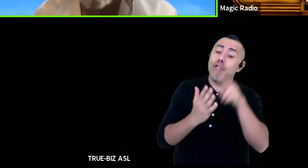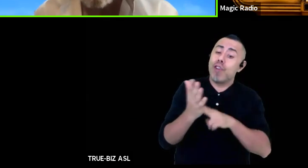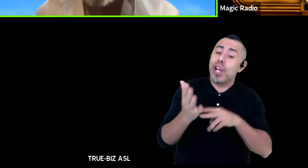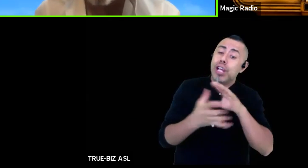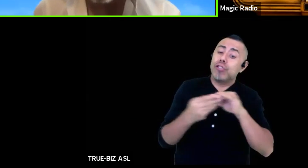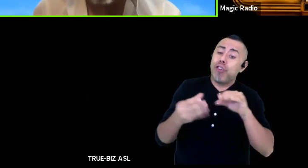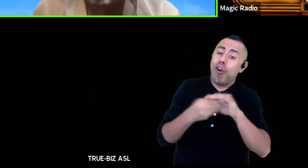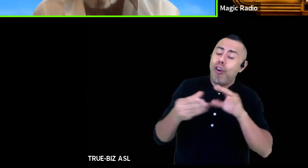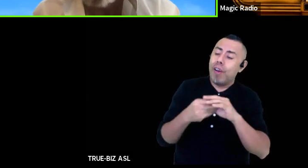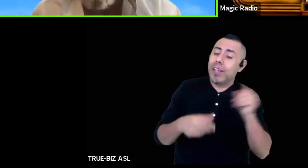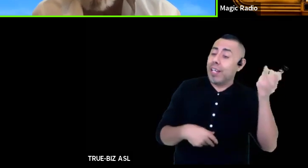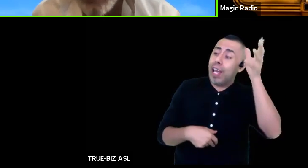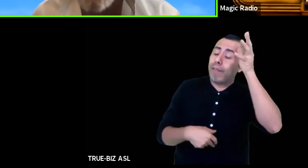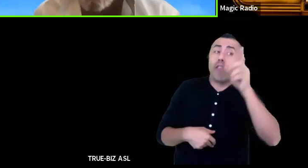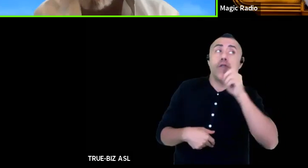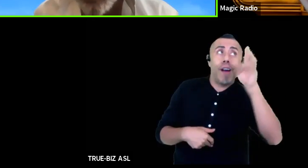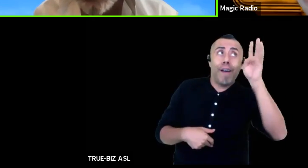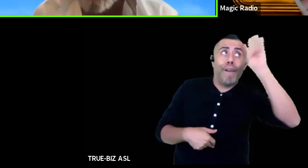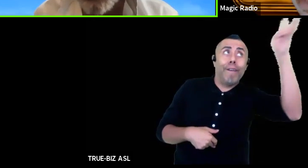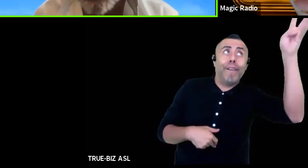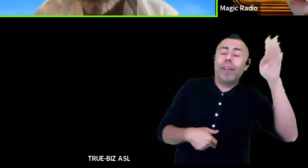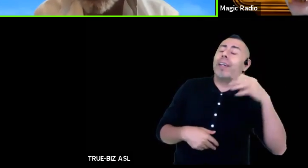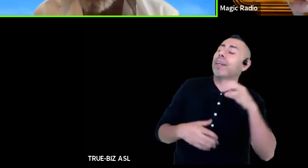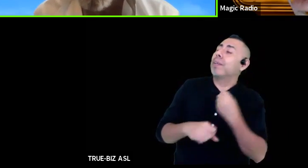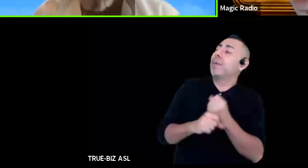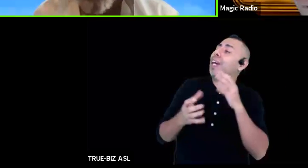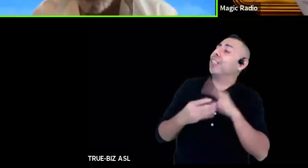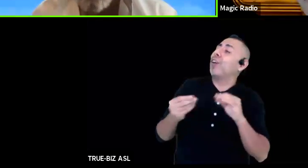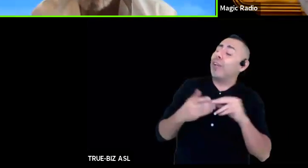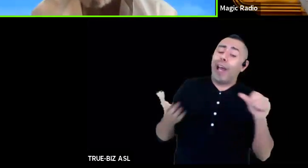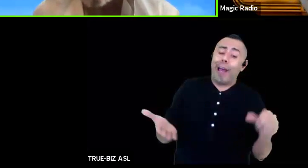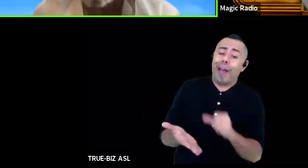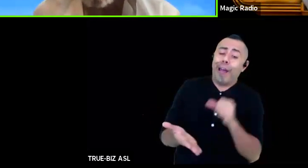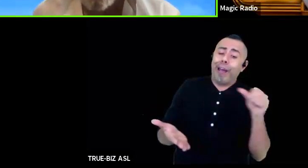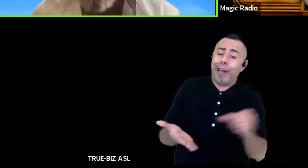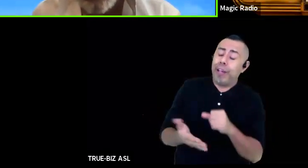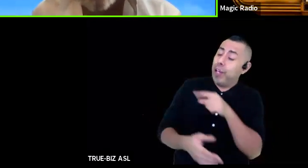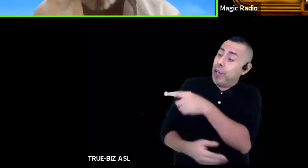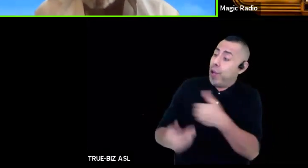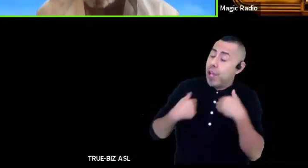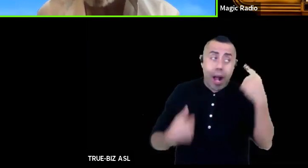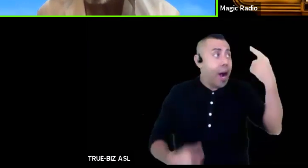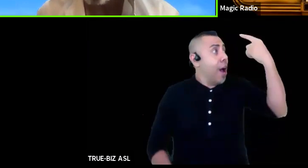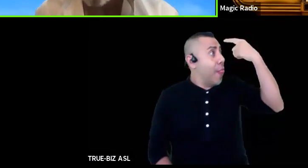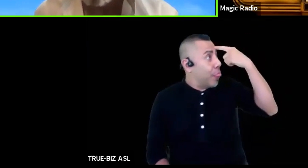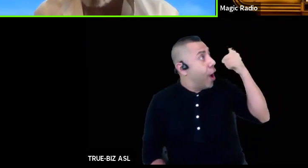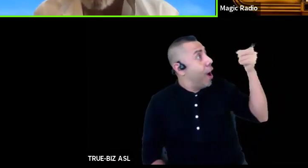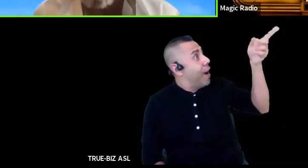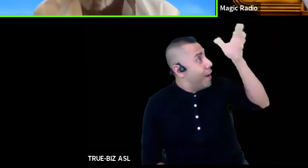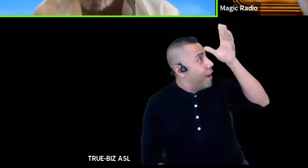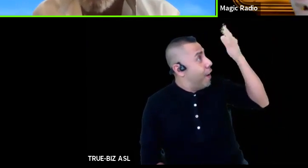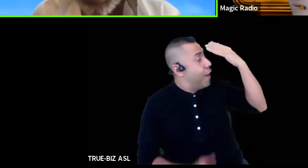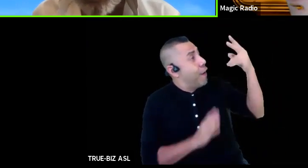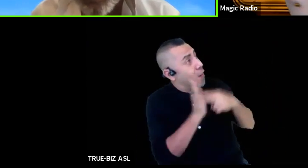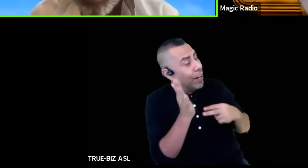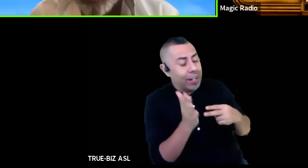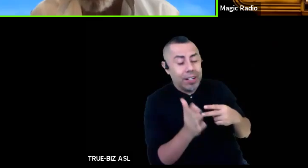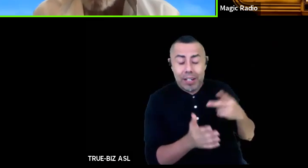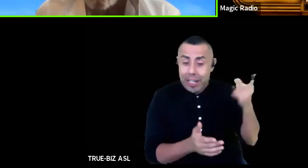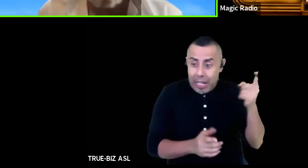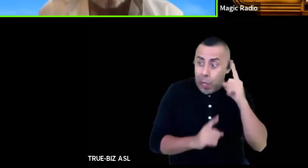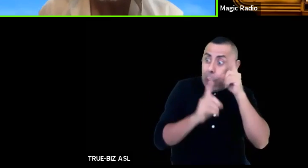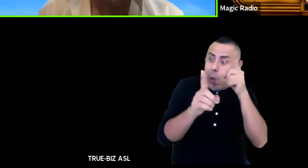up stories as he went along flipping the pages at random so that you'd think he knew how to read so that you'd want to learn how to read yourself